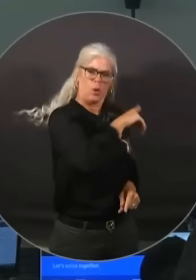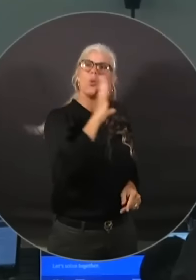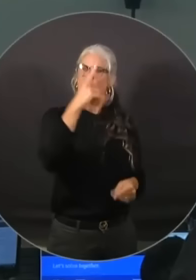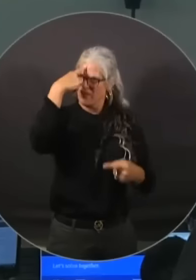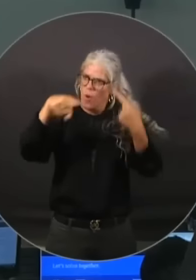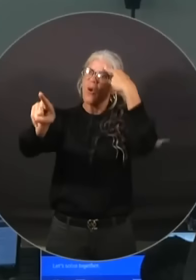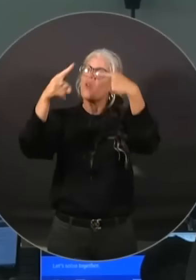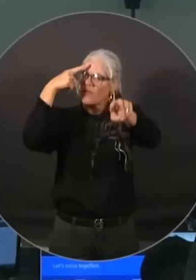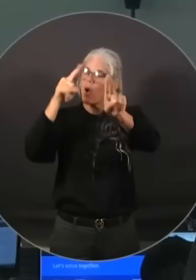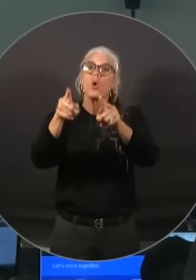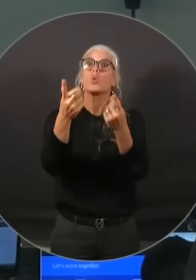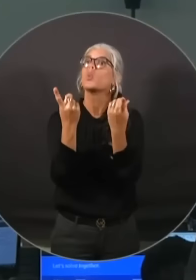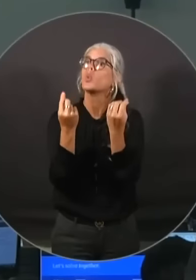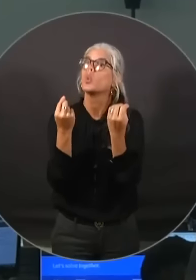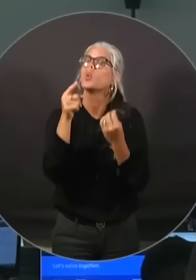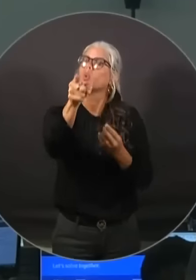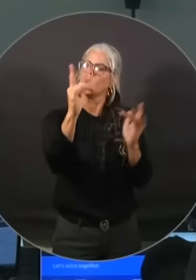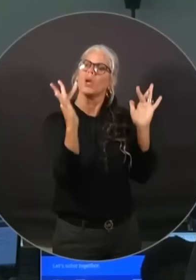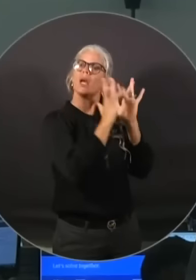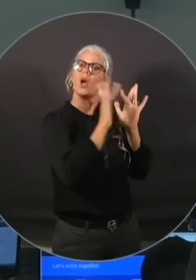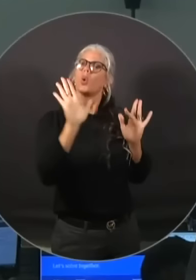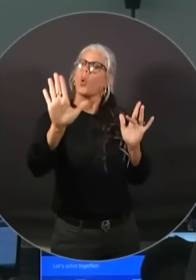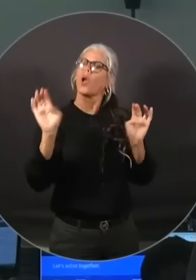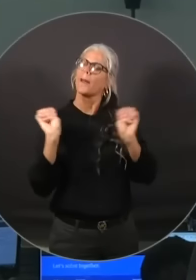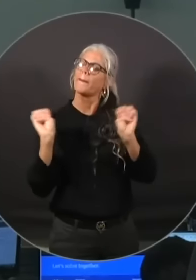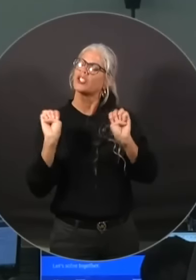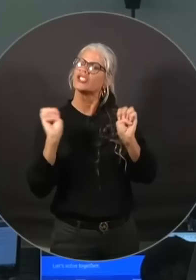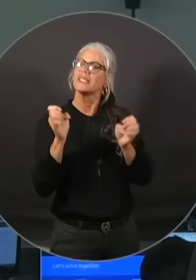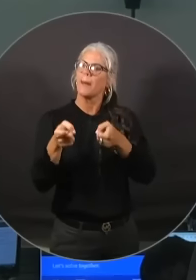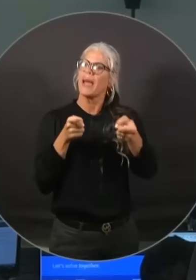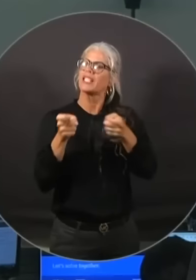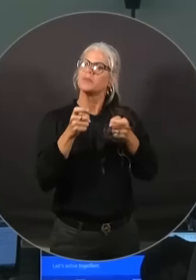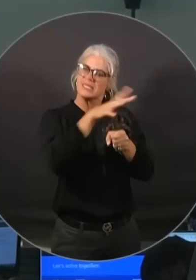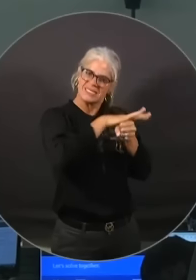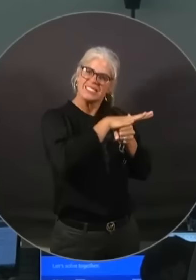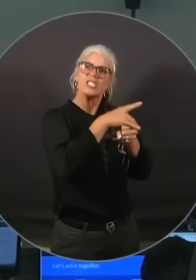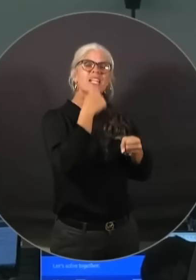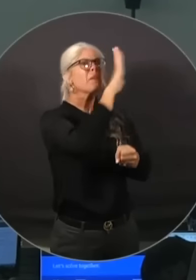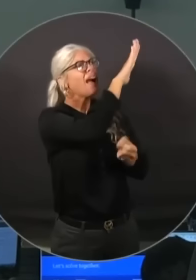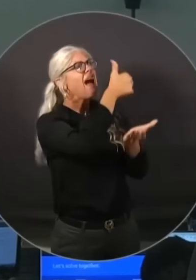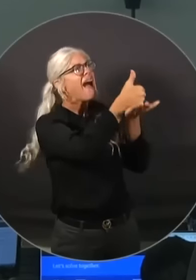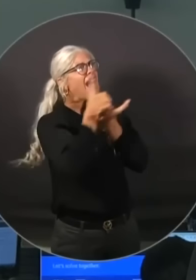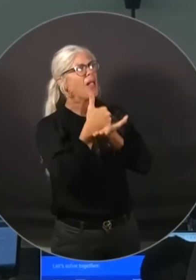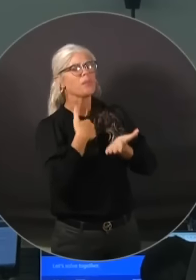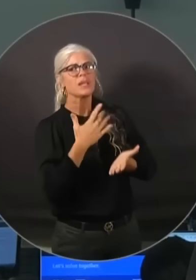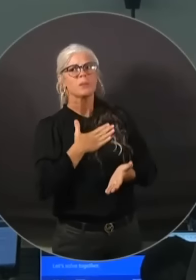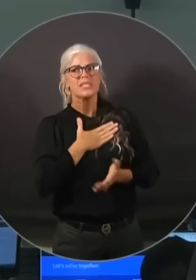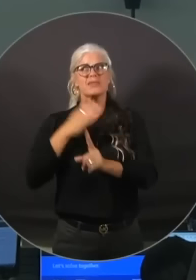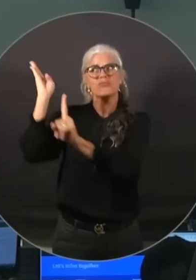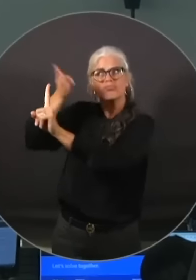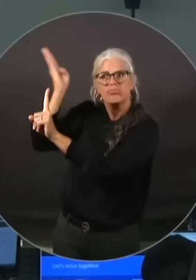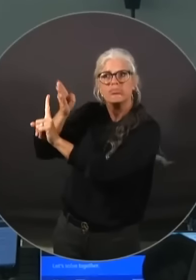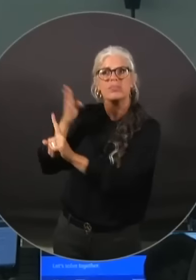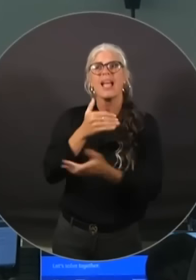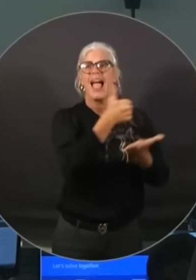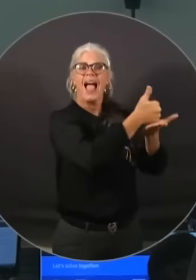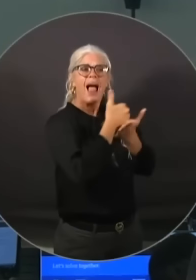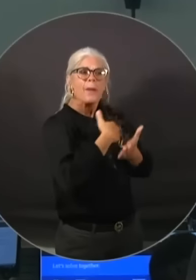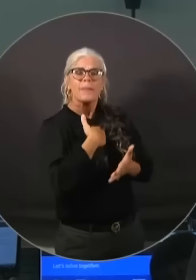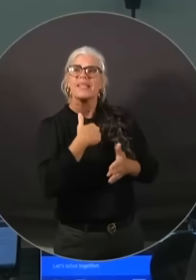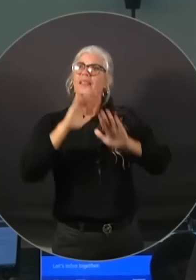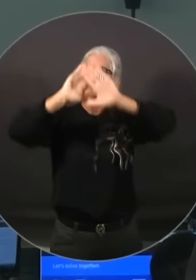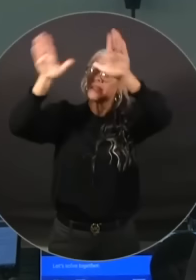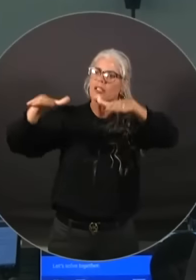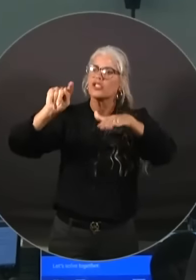our sale line and we will make sure somebody comes and helps you on your property. Do not risk yourself. Do not risk injury.